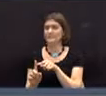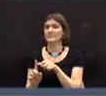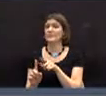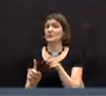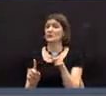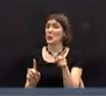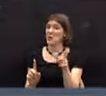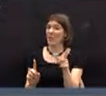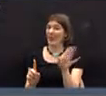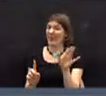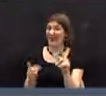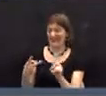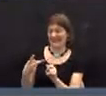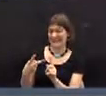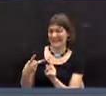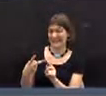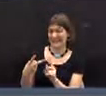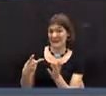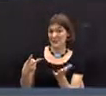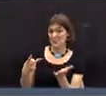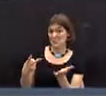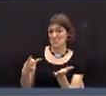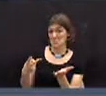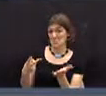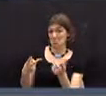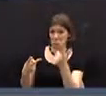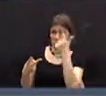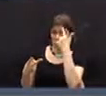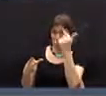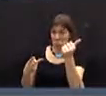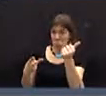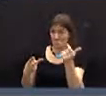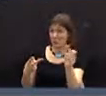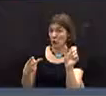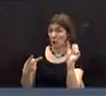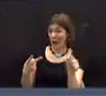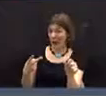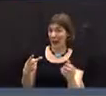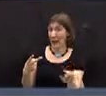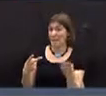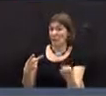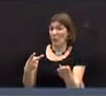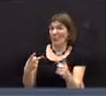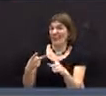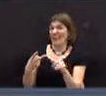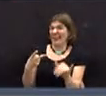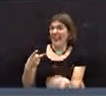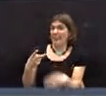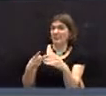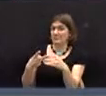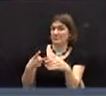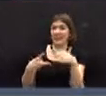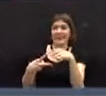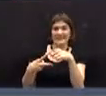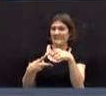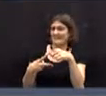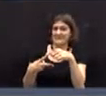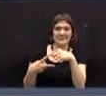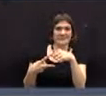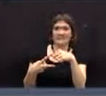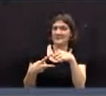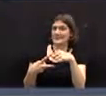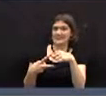You are at liberty, Mr. Dimes, to make that part of your motion. But I